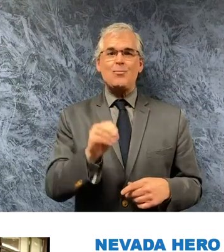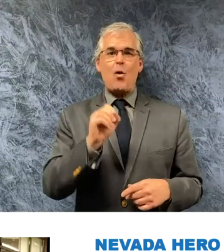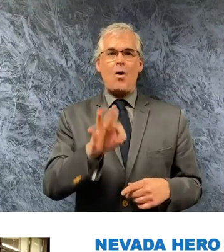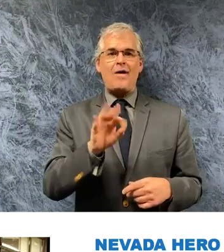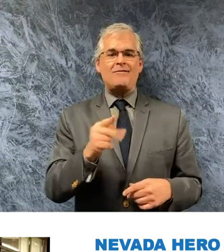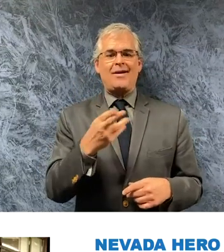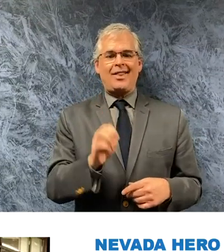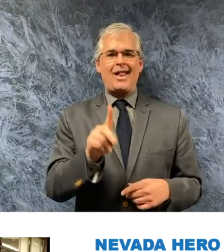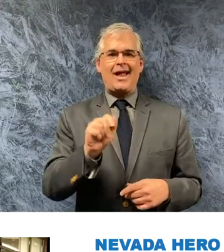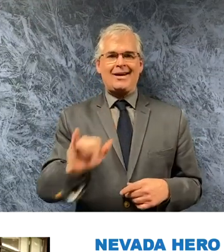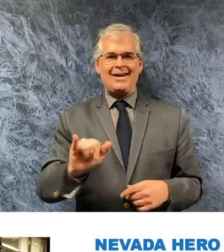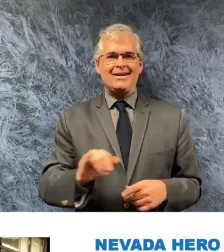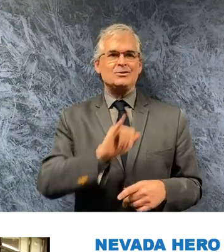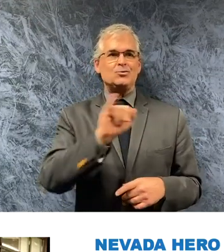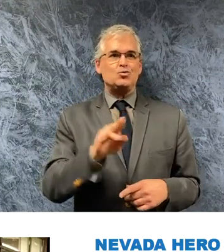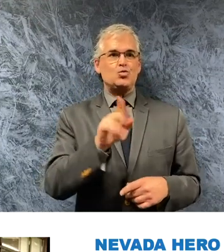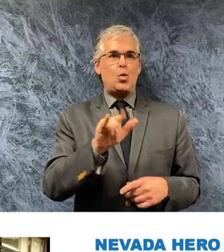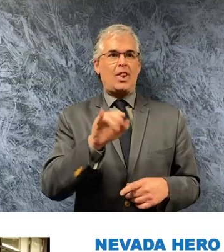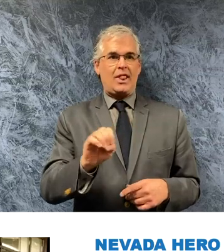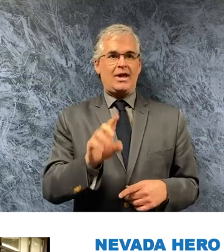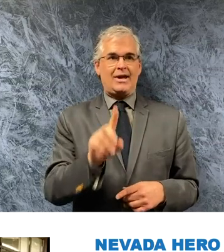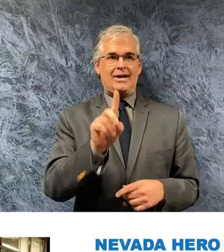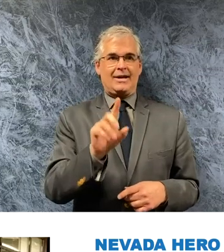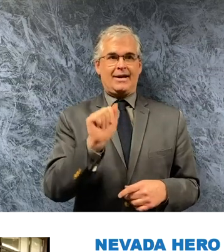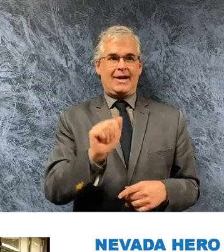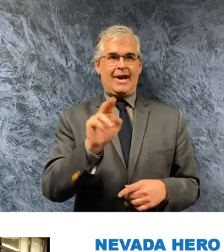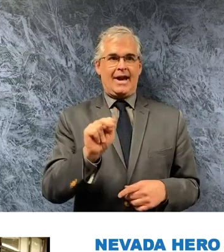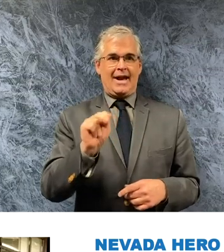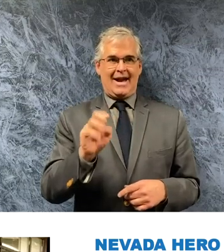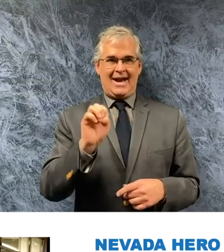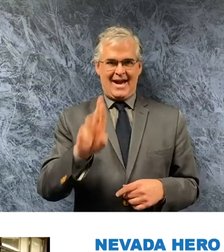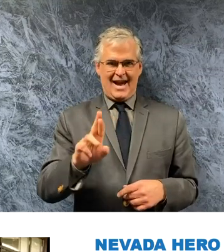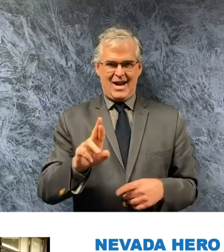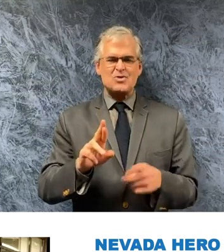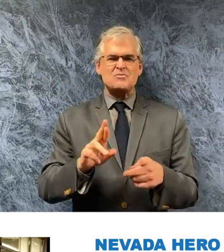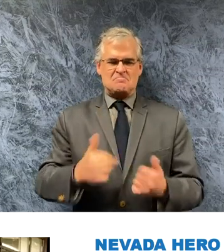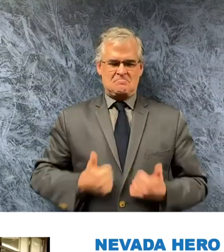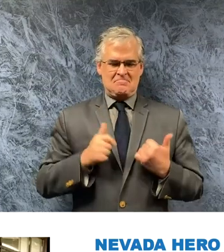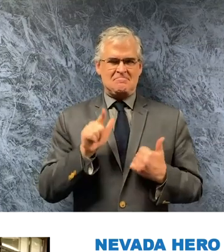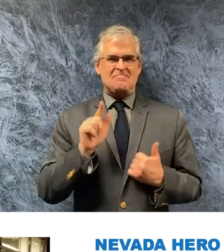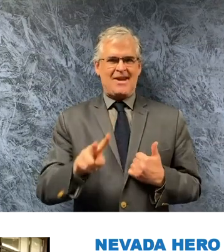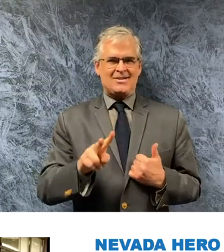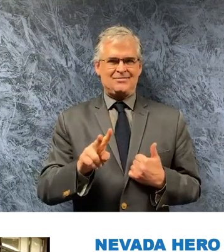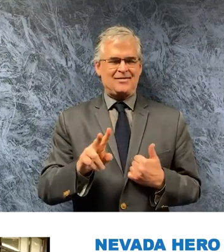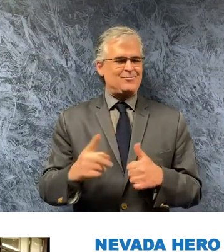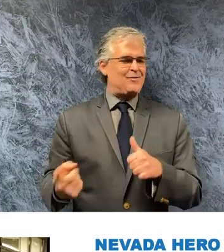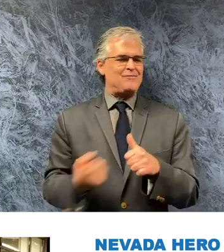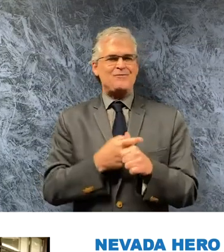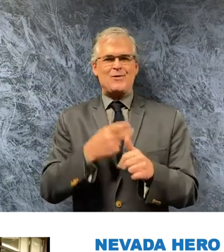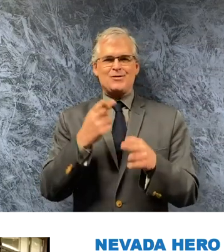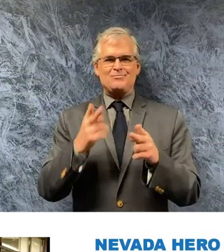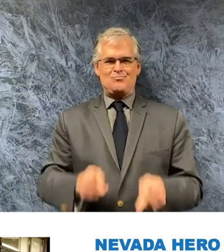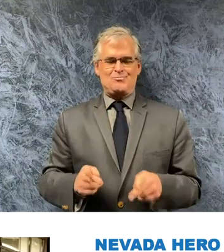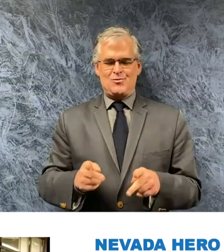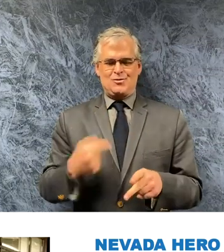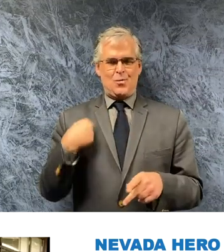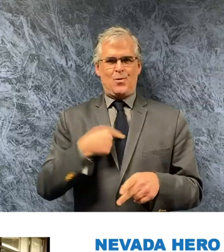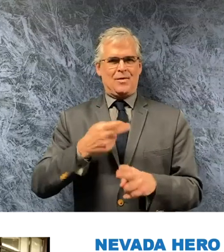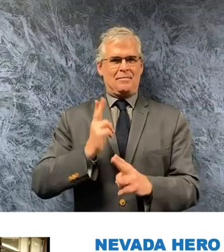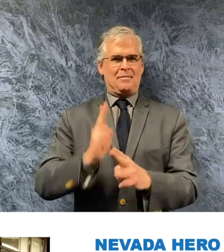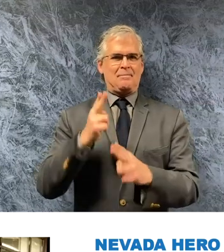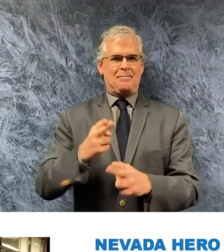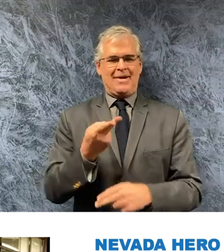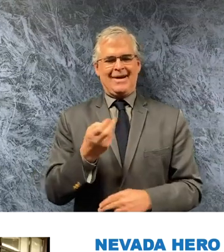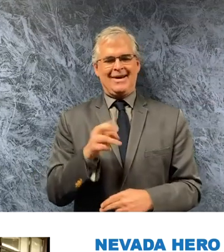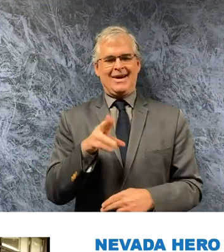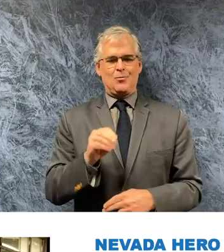julie danner a las vegas resident is our first nevada hero of the day since monday two days julie